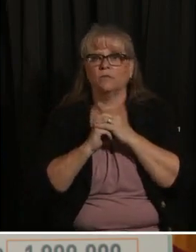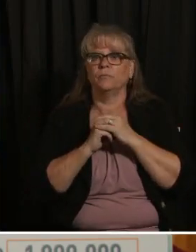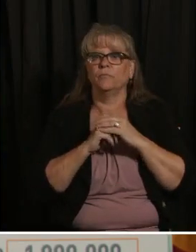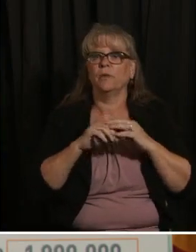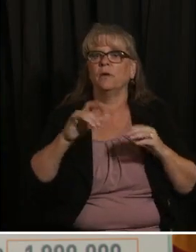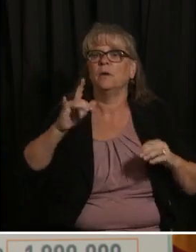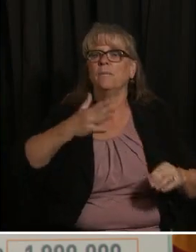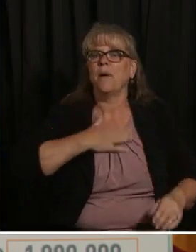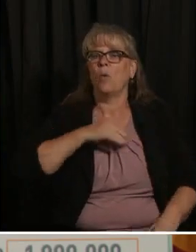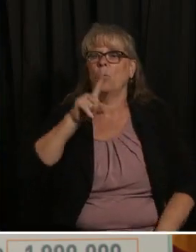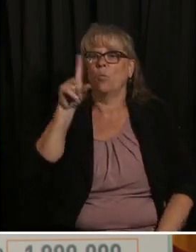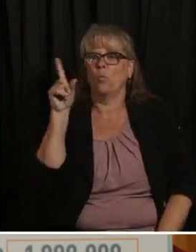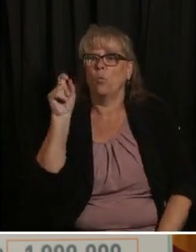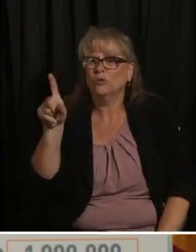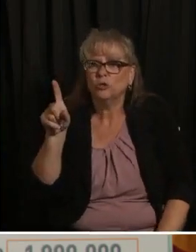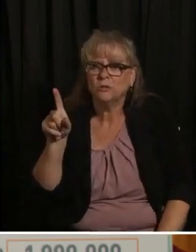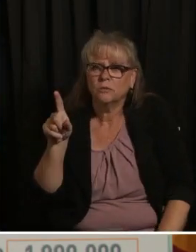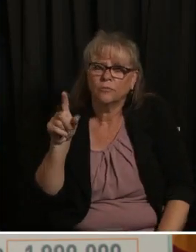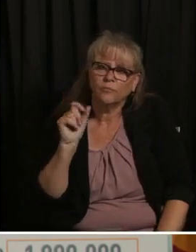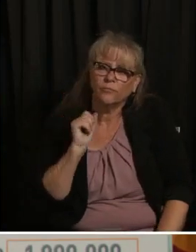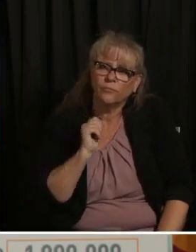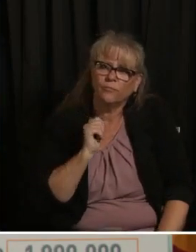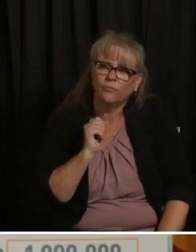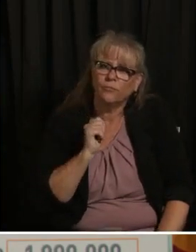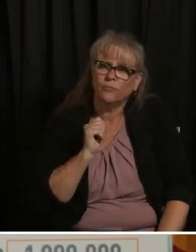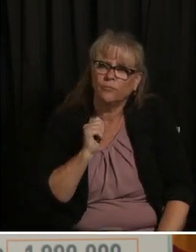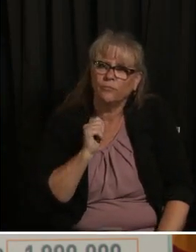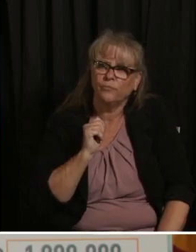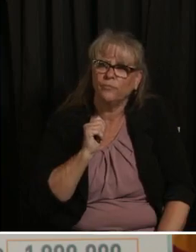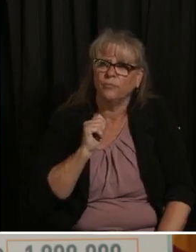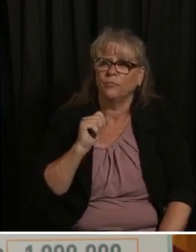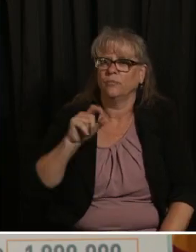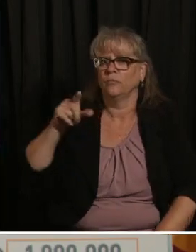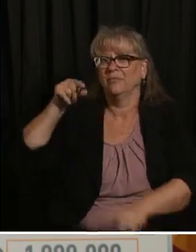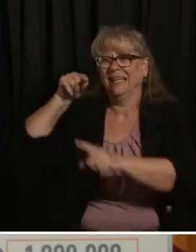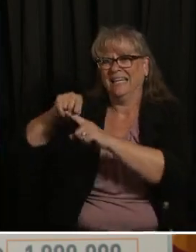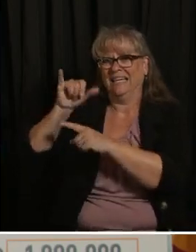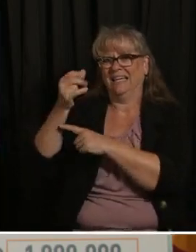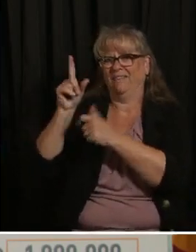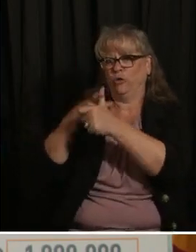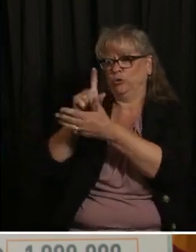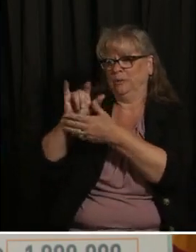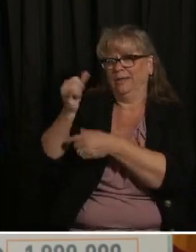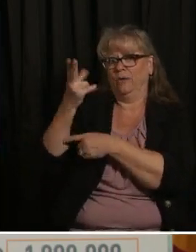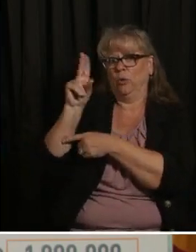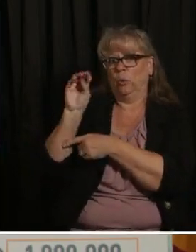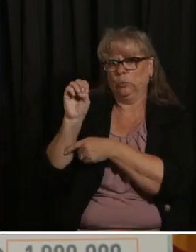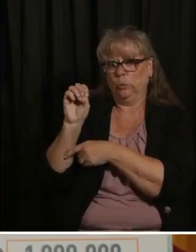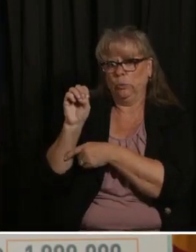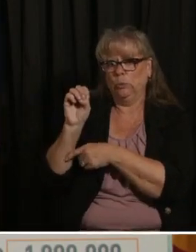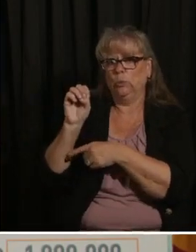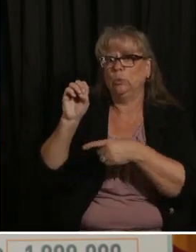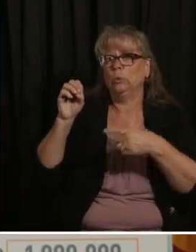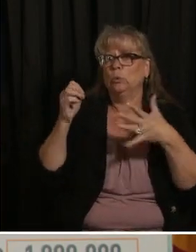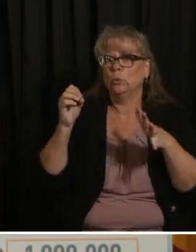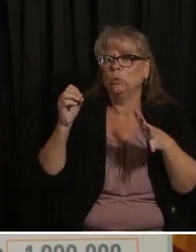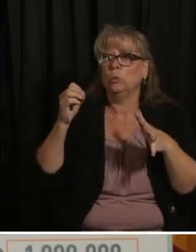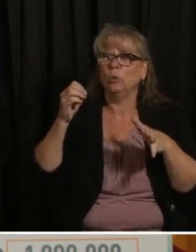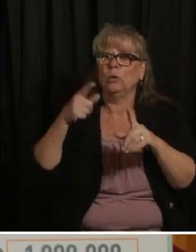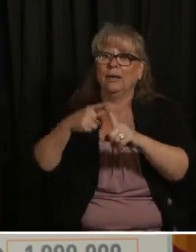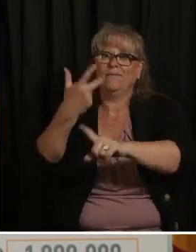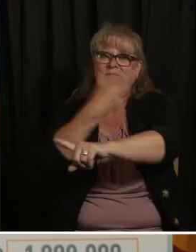um in the first week of june we saw um the number of new vaccinations go up for the first time